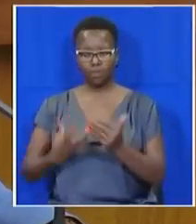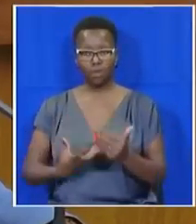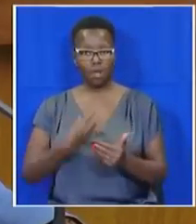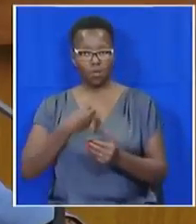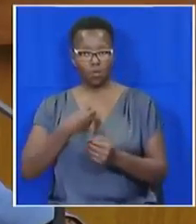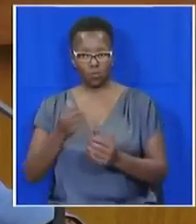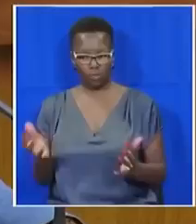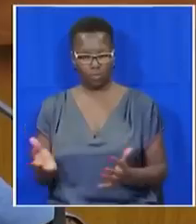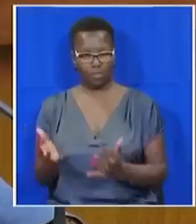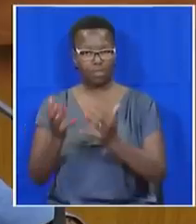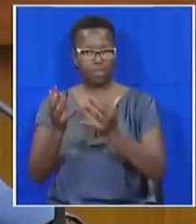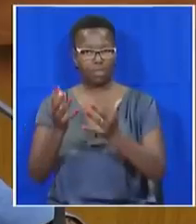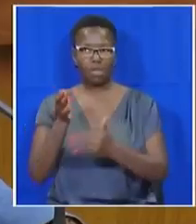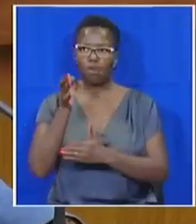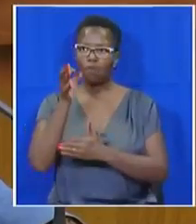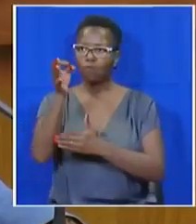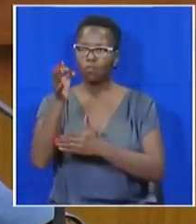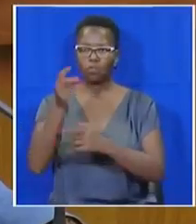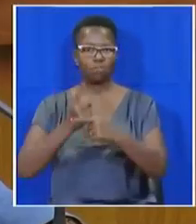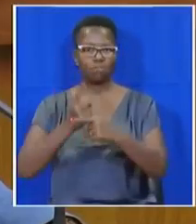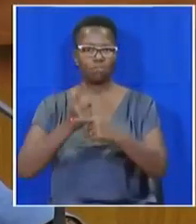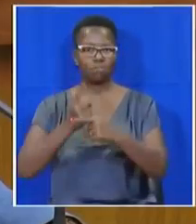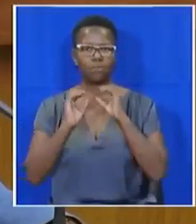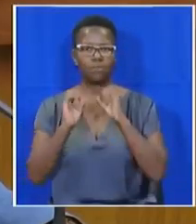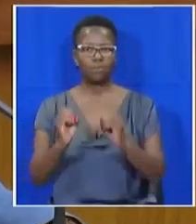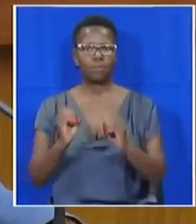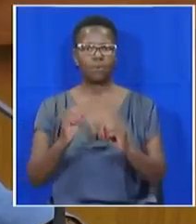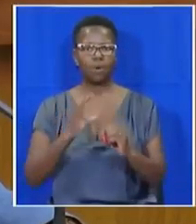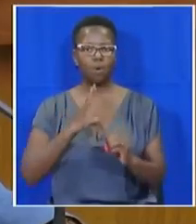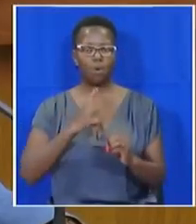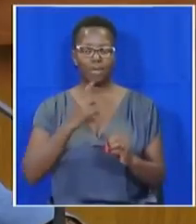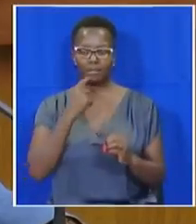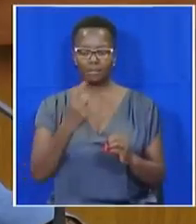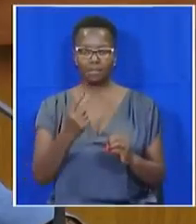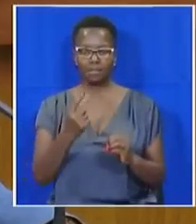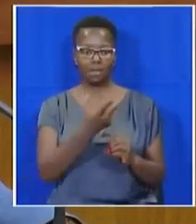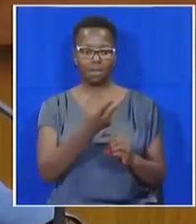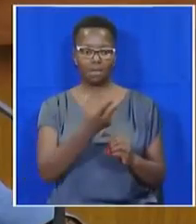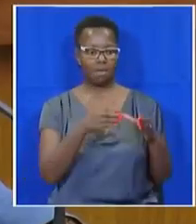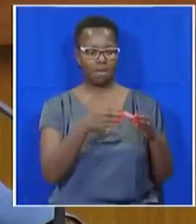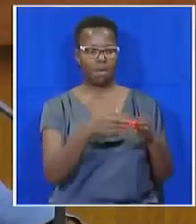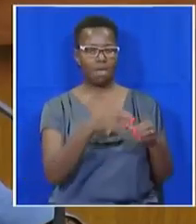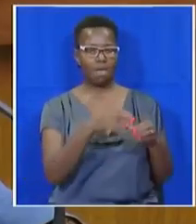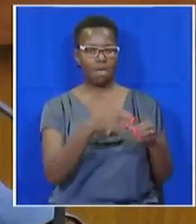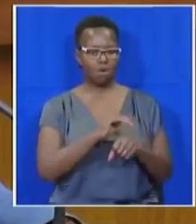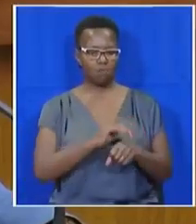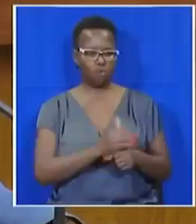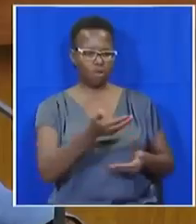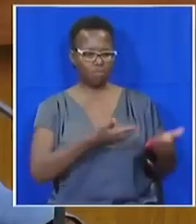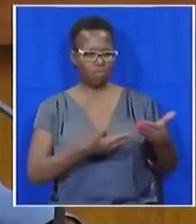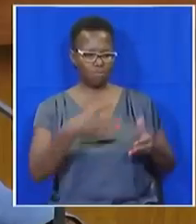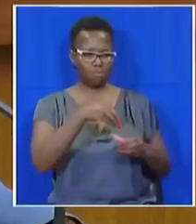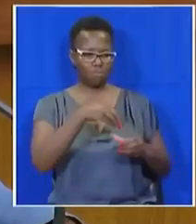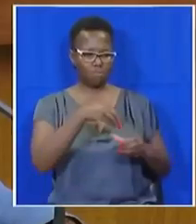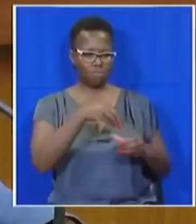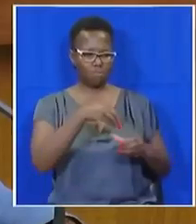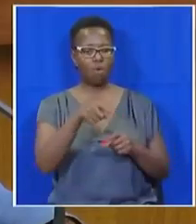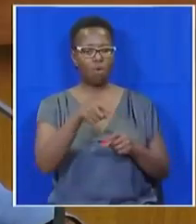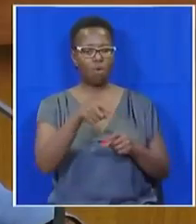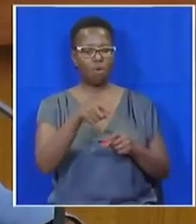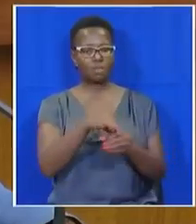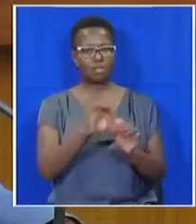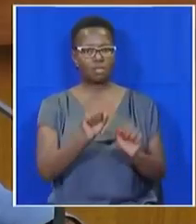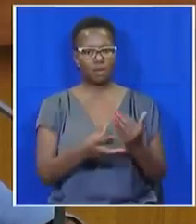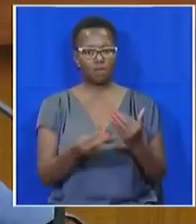care about the future of our youth. It is for the express purpose of ban allegiance with patronage for the next elective conference. Cry